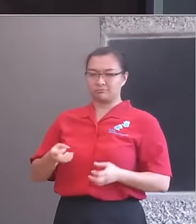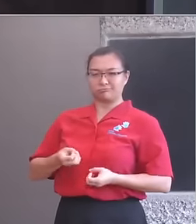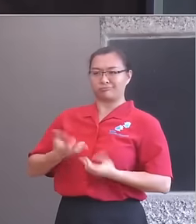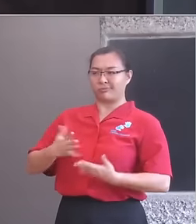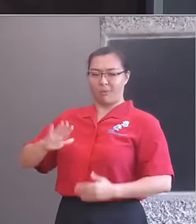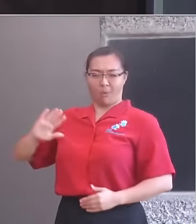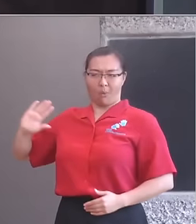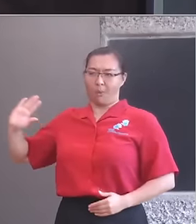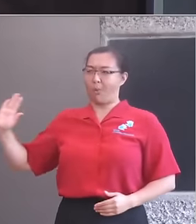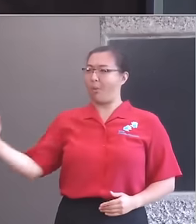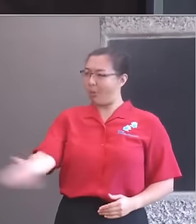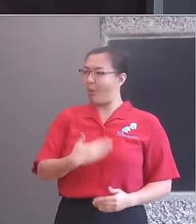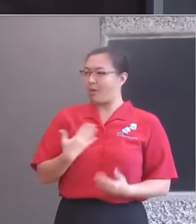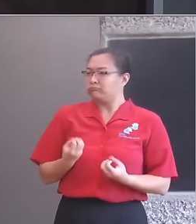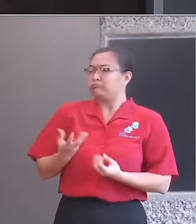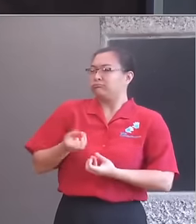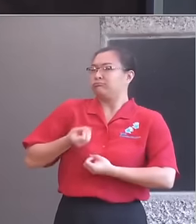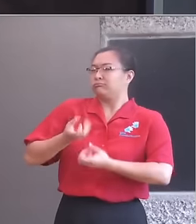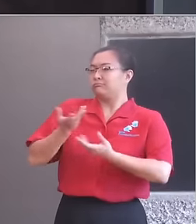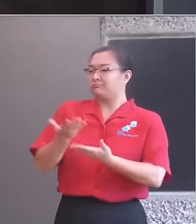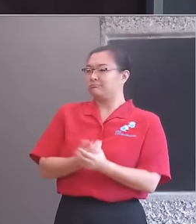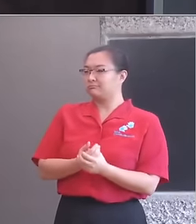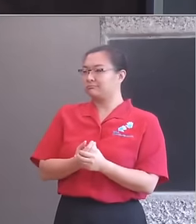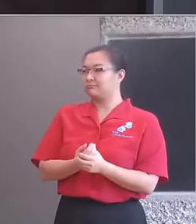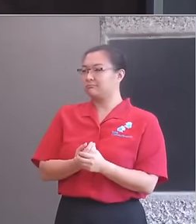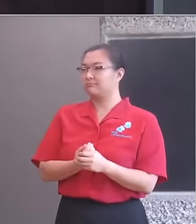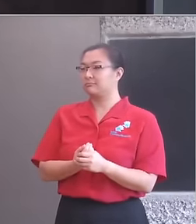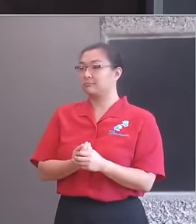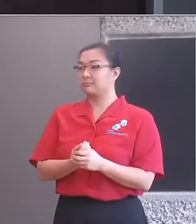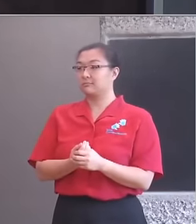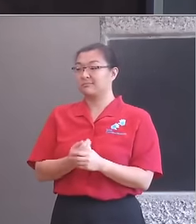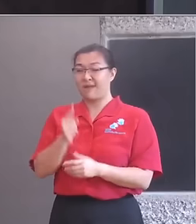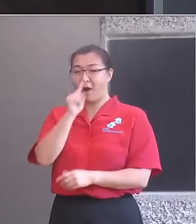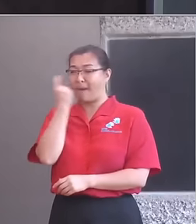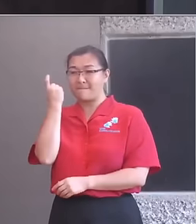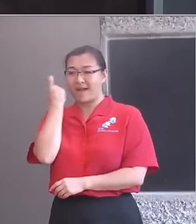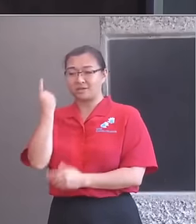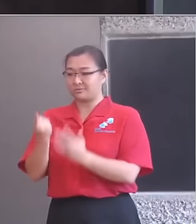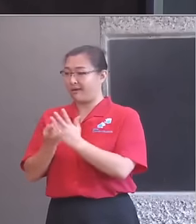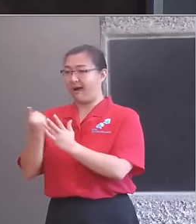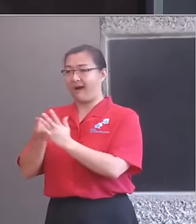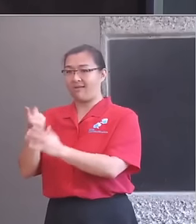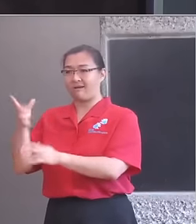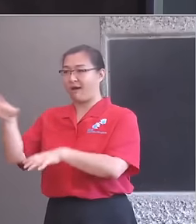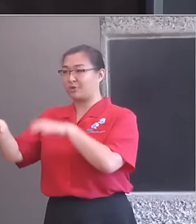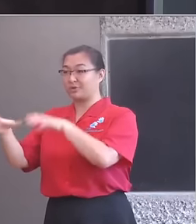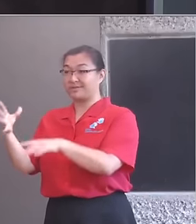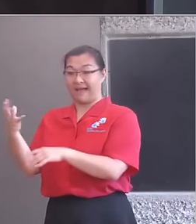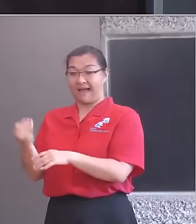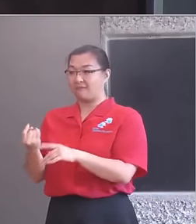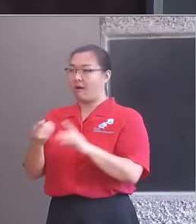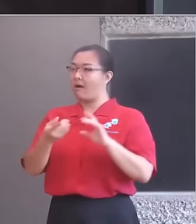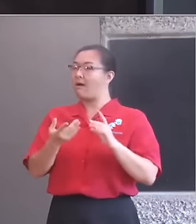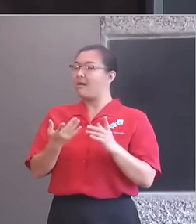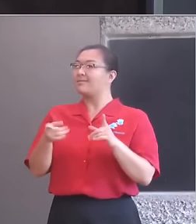them all and more. It's hard to imagine many other nations devising an Olympic opening ceremony which focuses